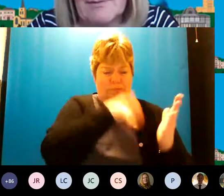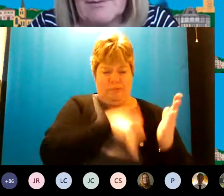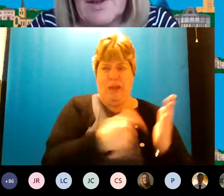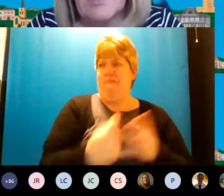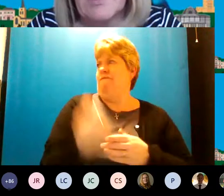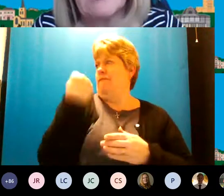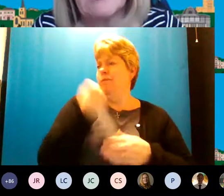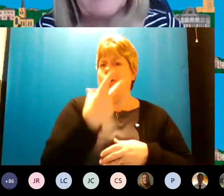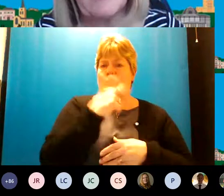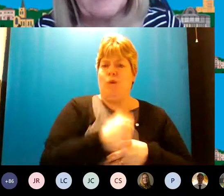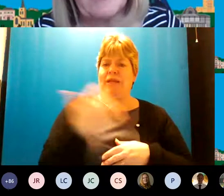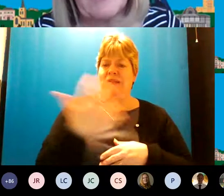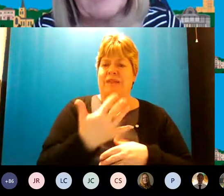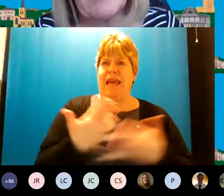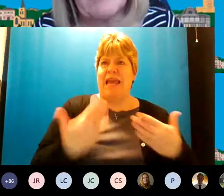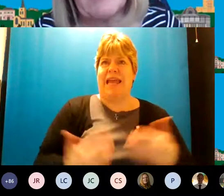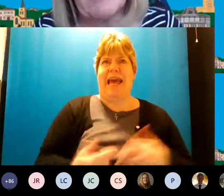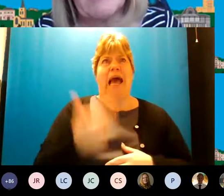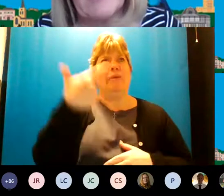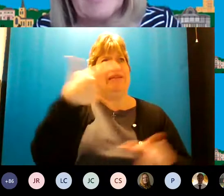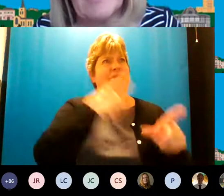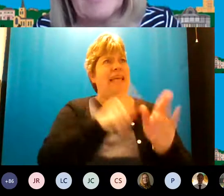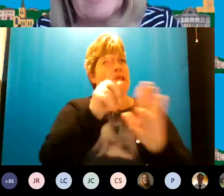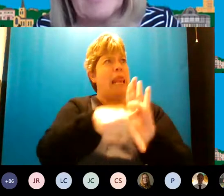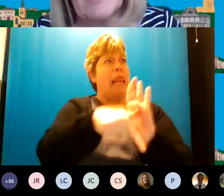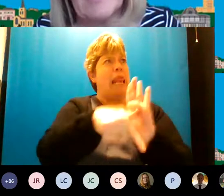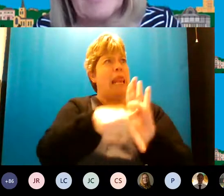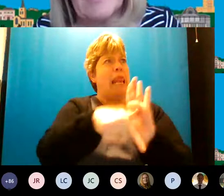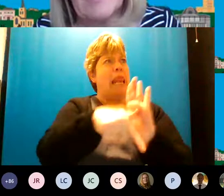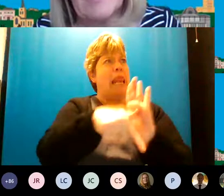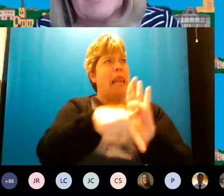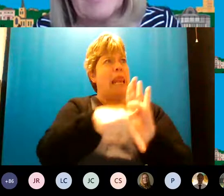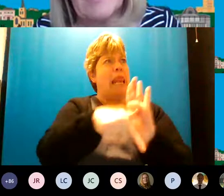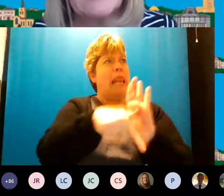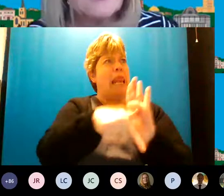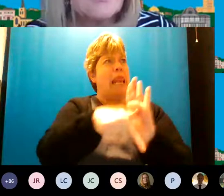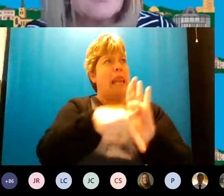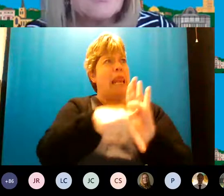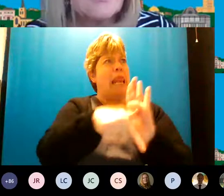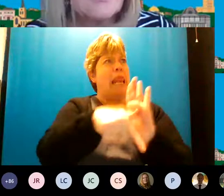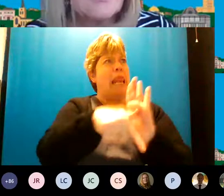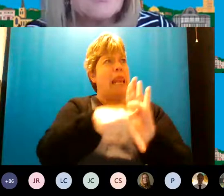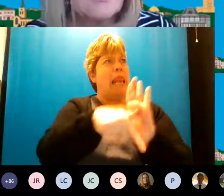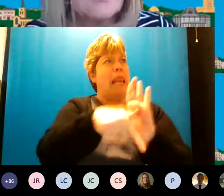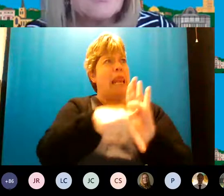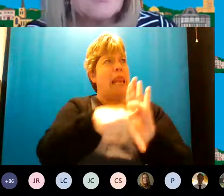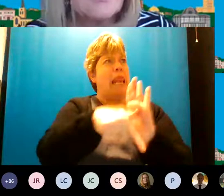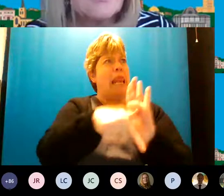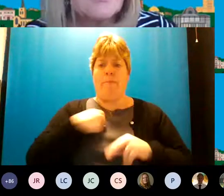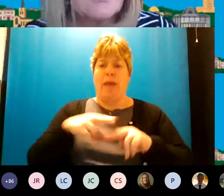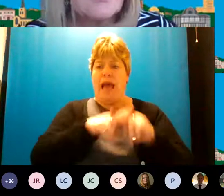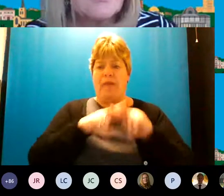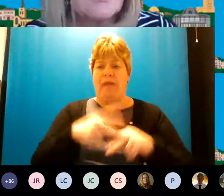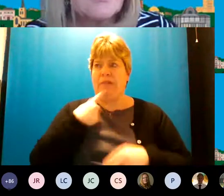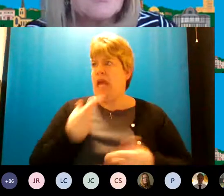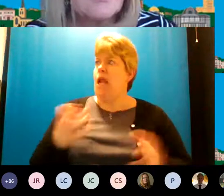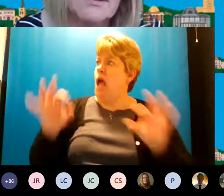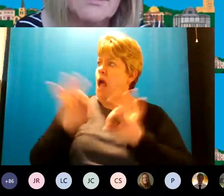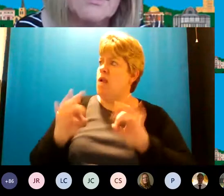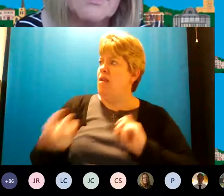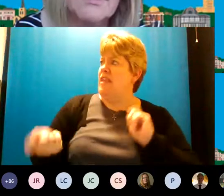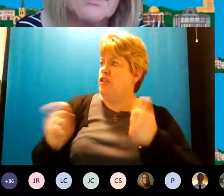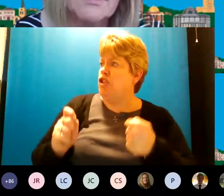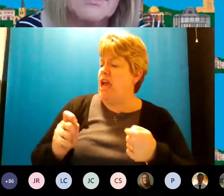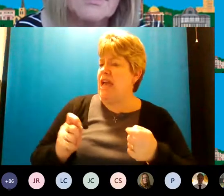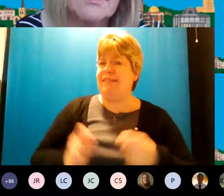2015 so we're now what seven years on and you know you've got the likes of my family saying nothing's changed you've got the